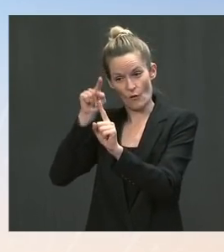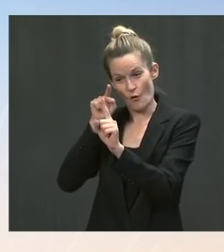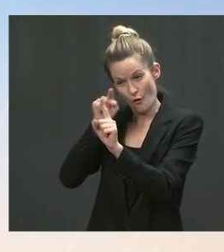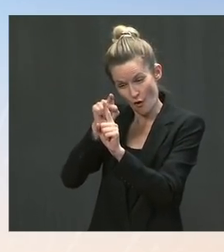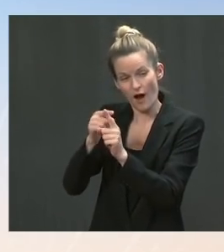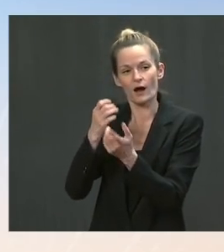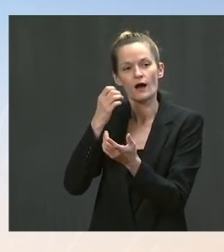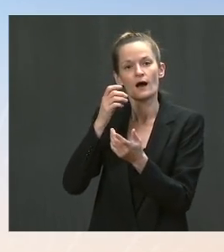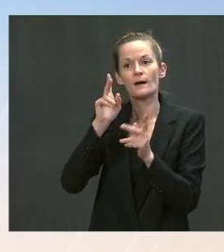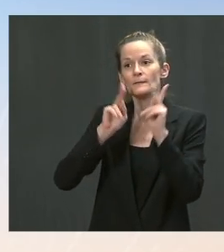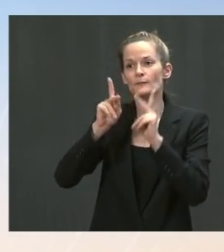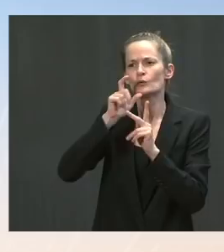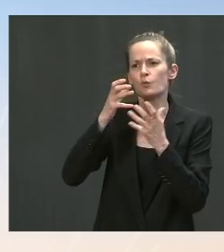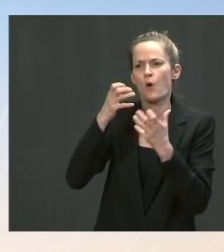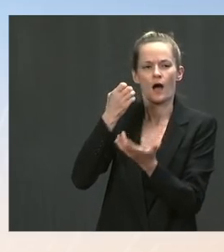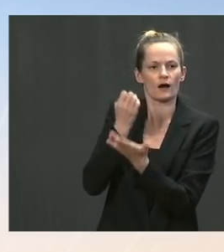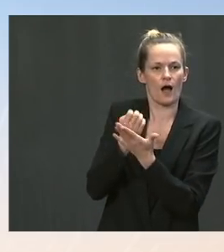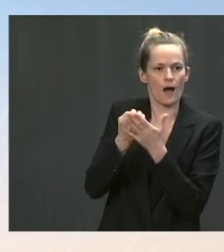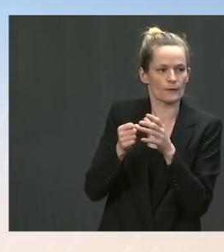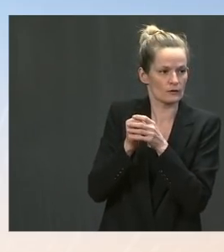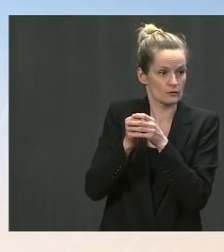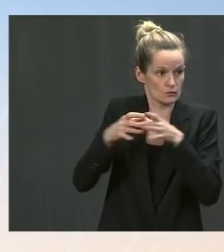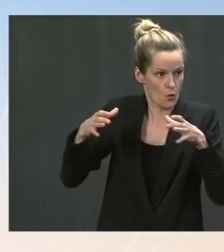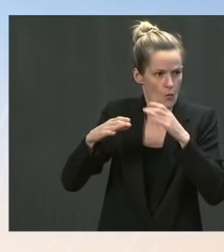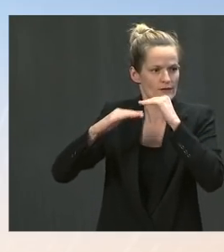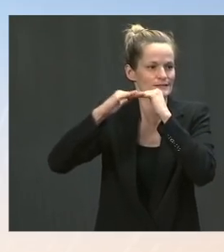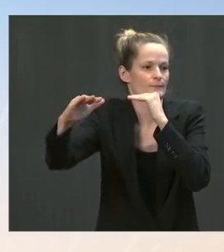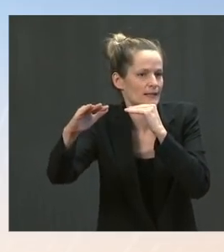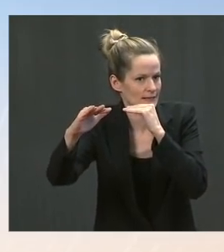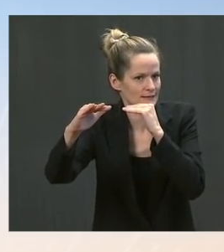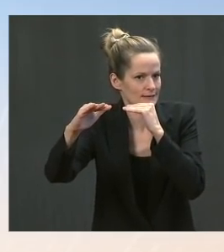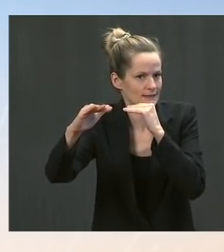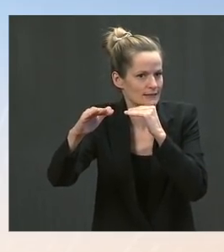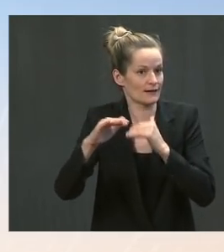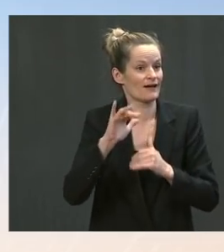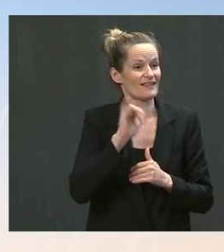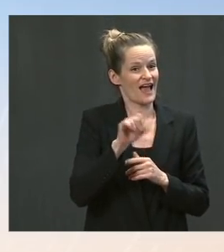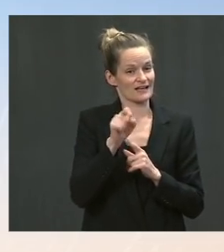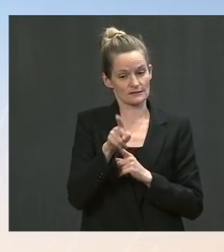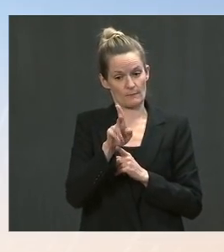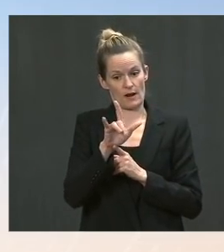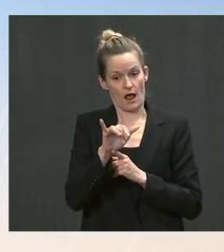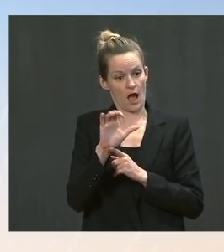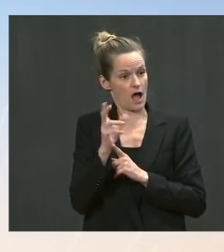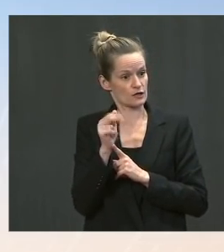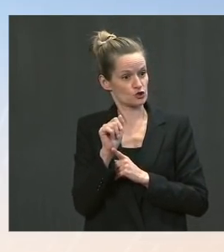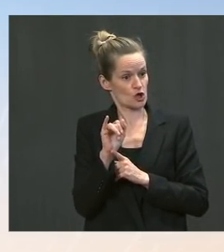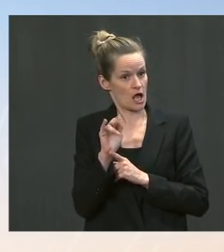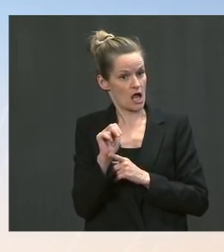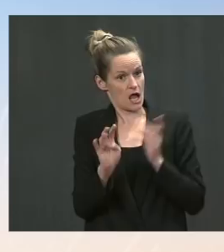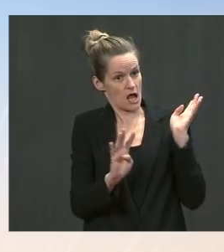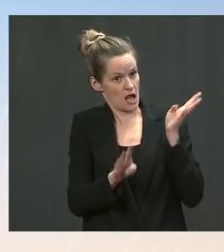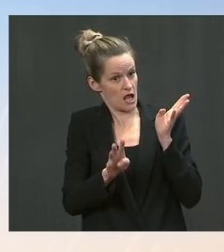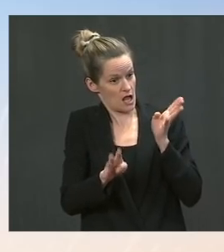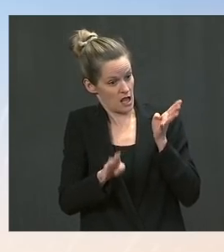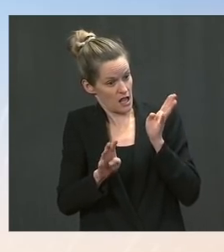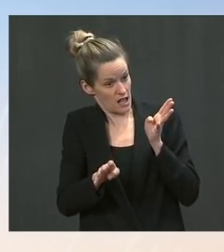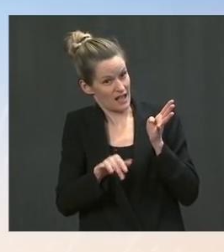and investing in American manufacturing. That's exactly what the President's agenda is, what the Build Back Better agenda is, what the bipartisan